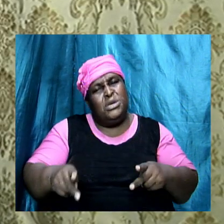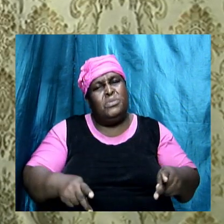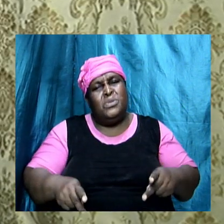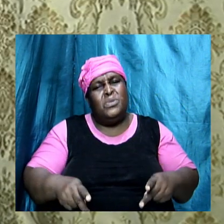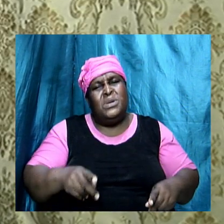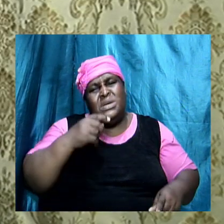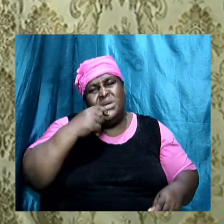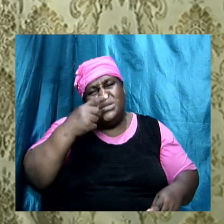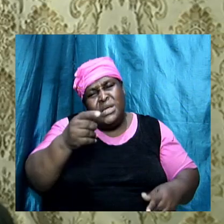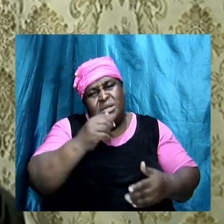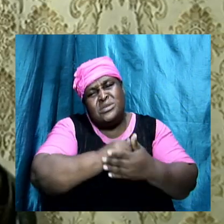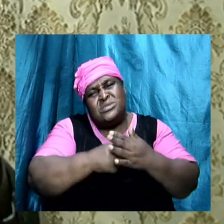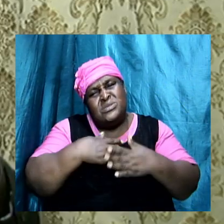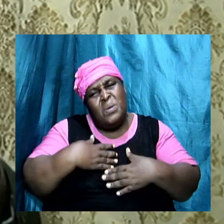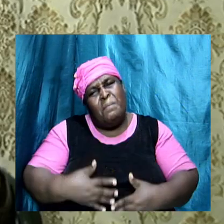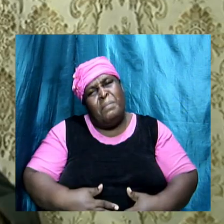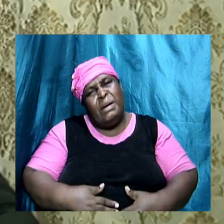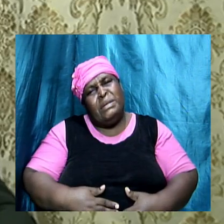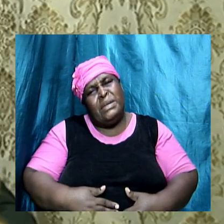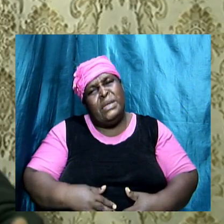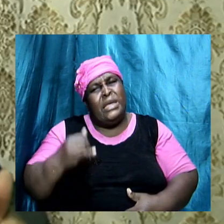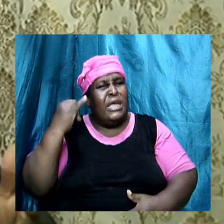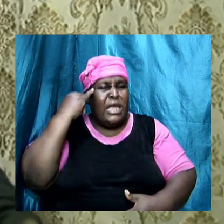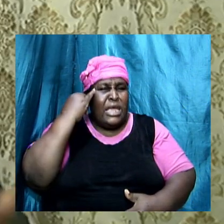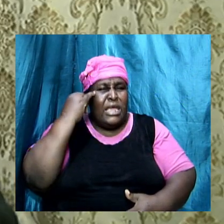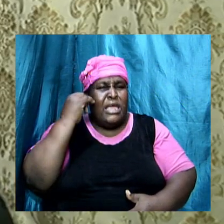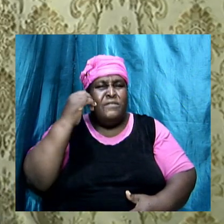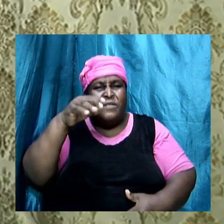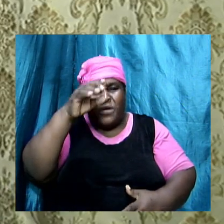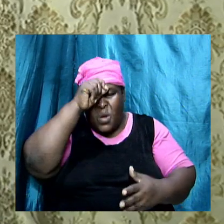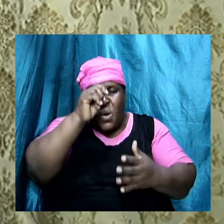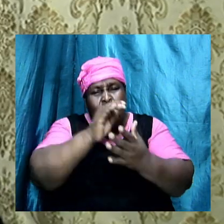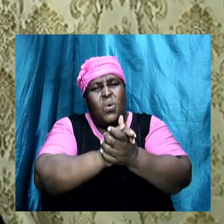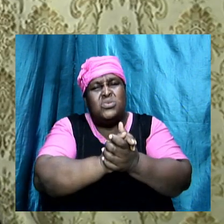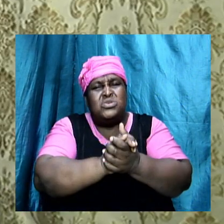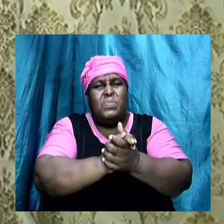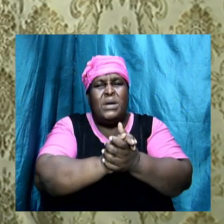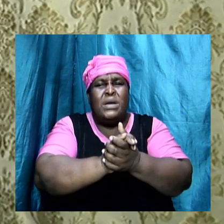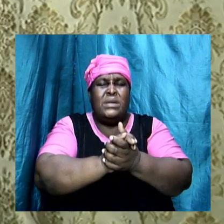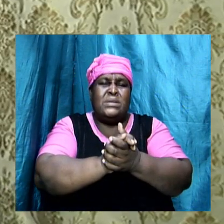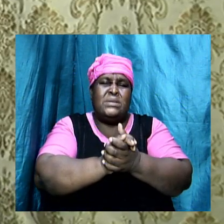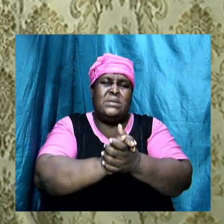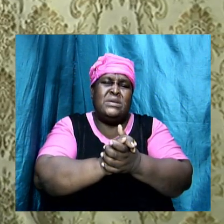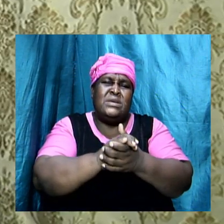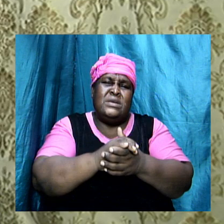advise somebody to look here, if your husband cheat back on him, get even.